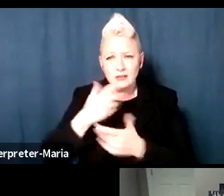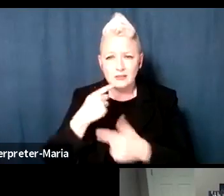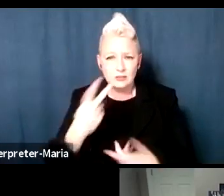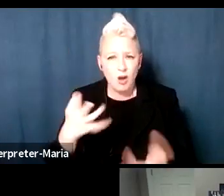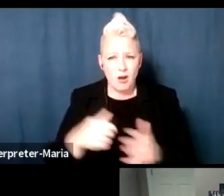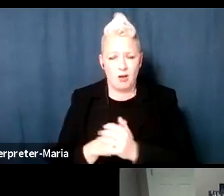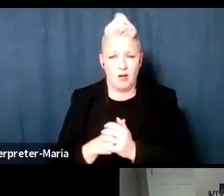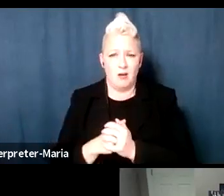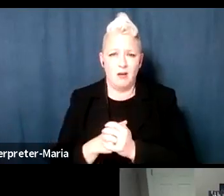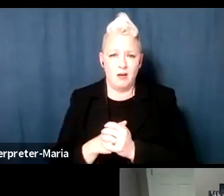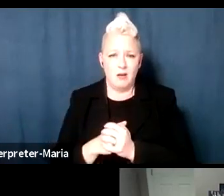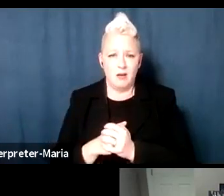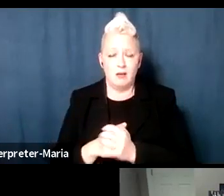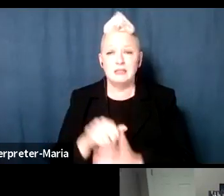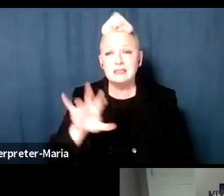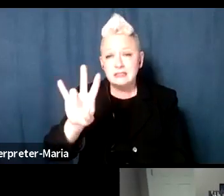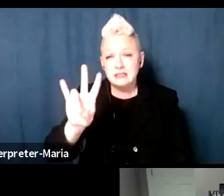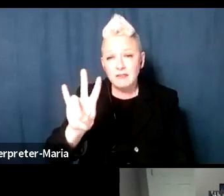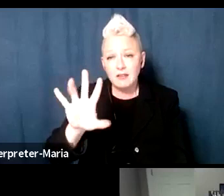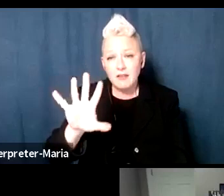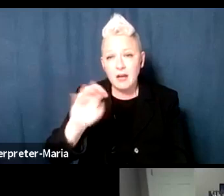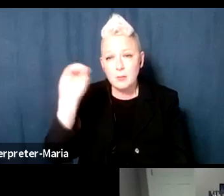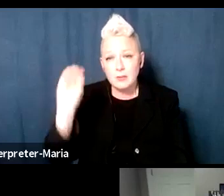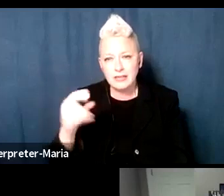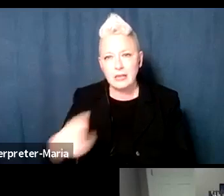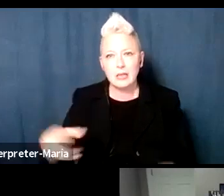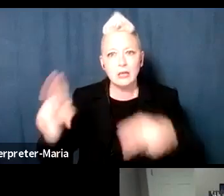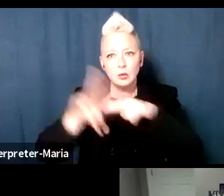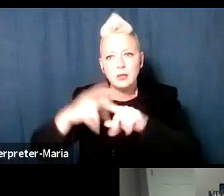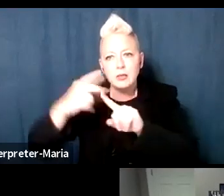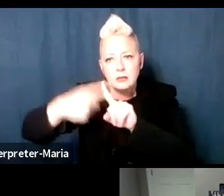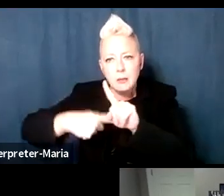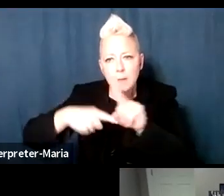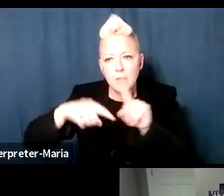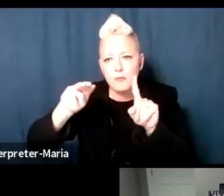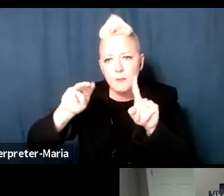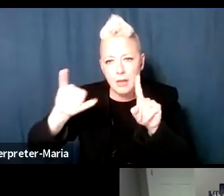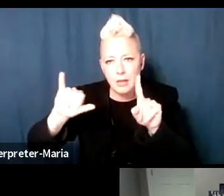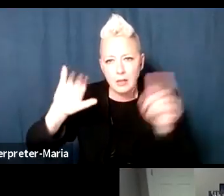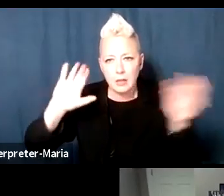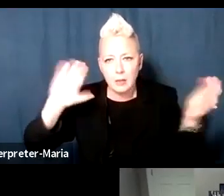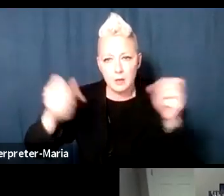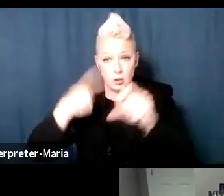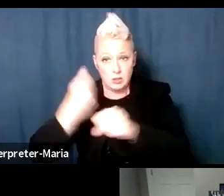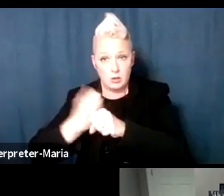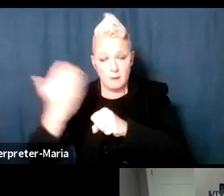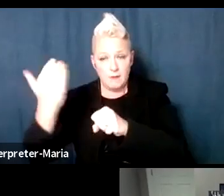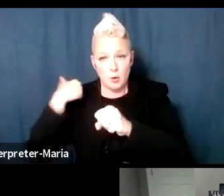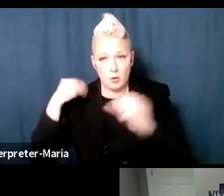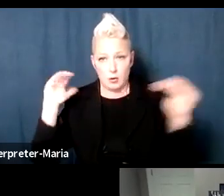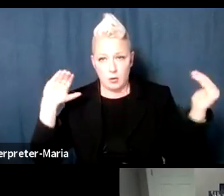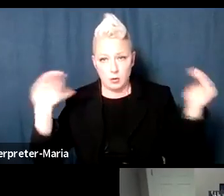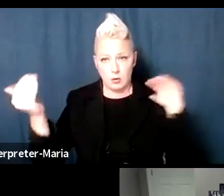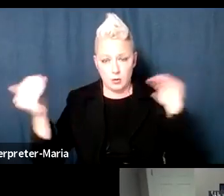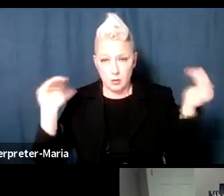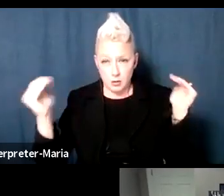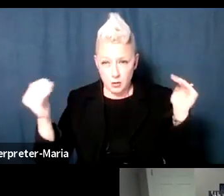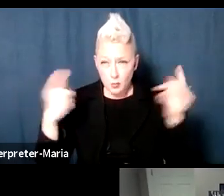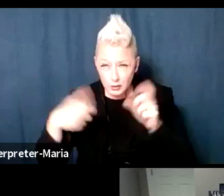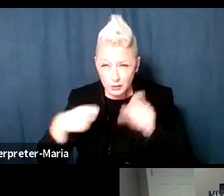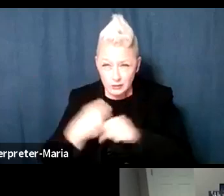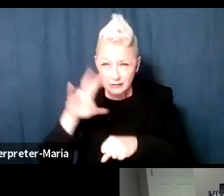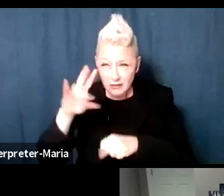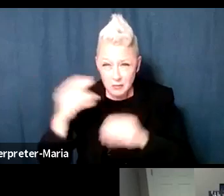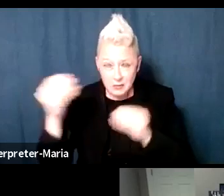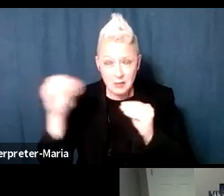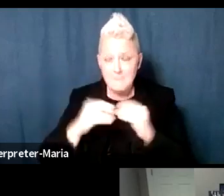saw a 75% increase in the month of May over the year before in anti-Semitic incidents. And many of them were